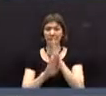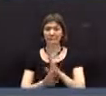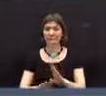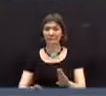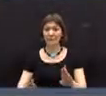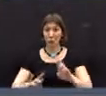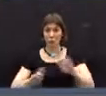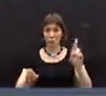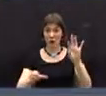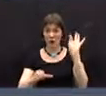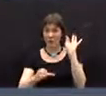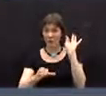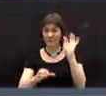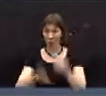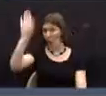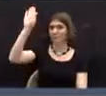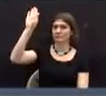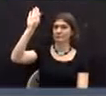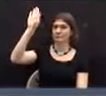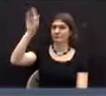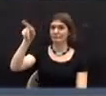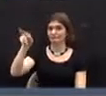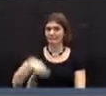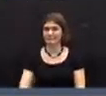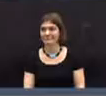Are you ready for the question?